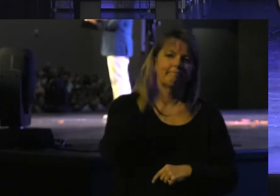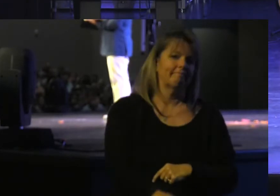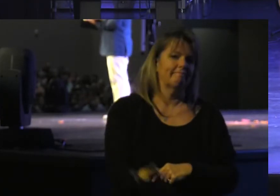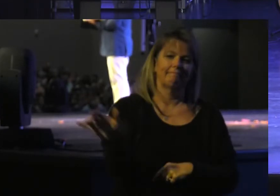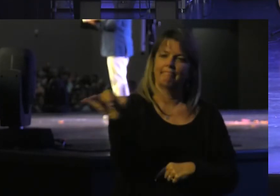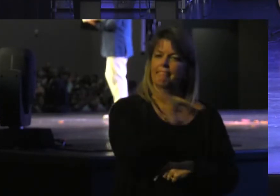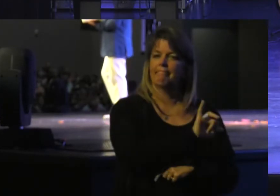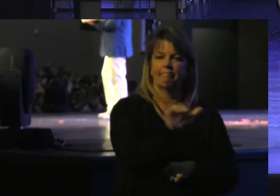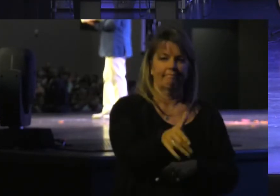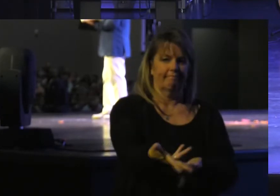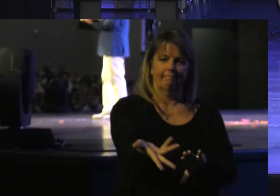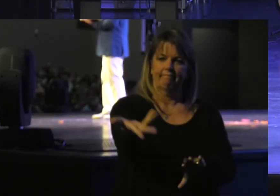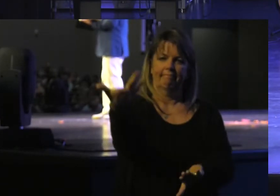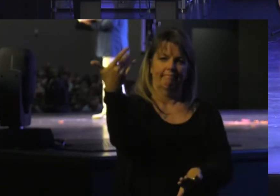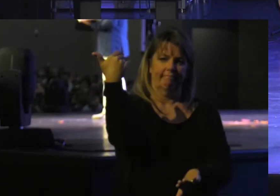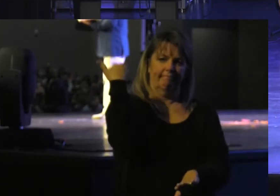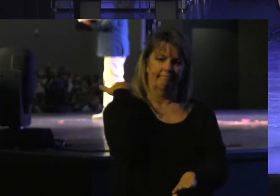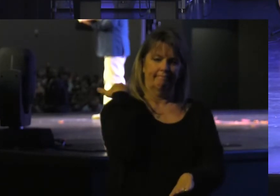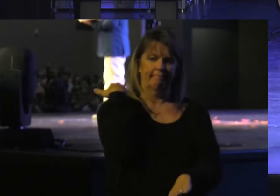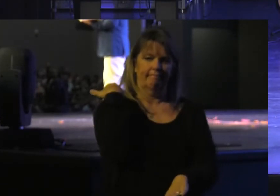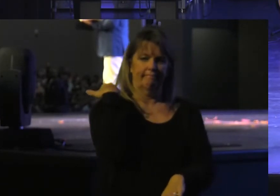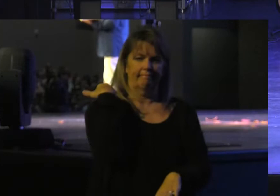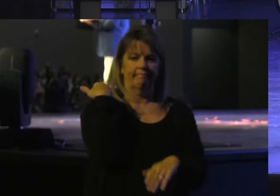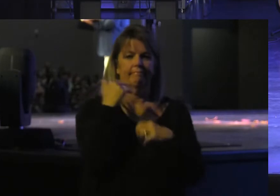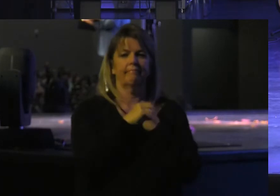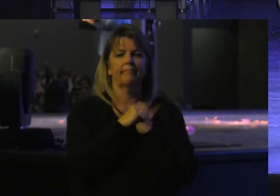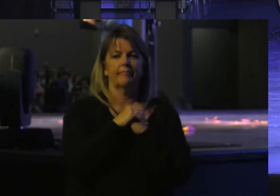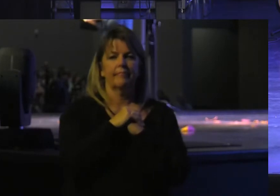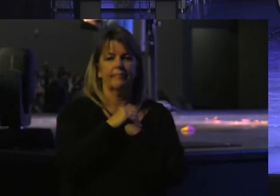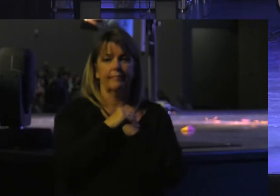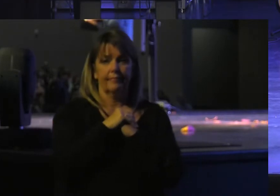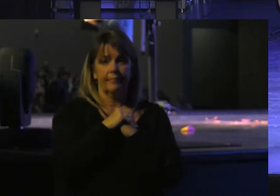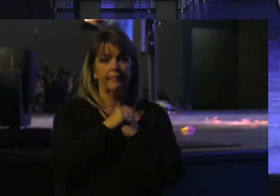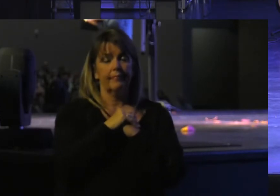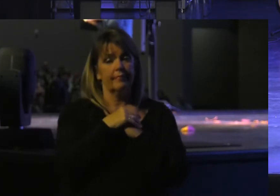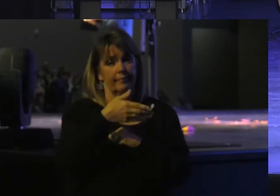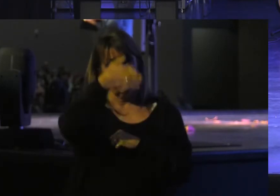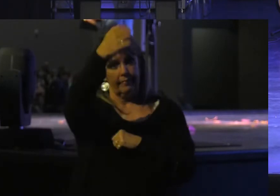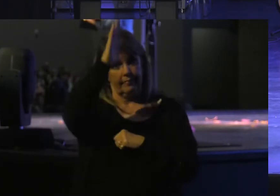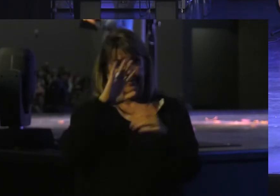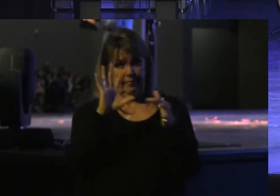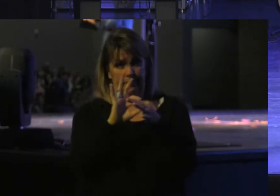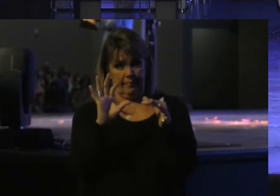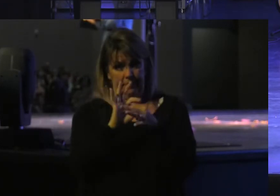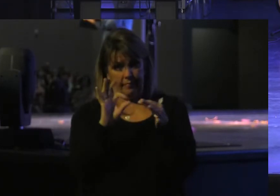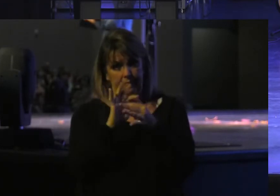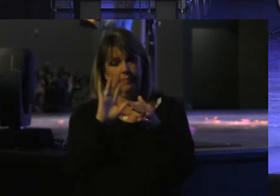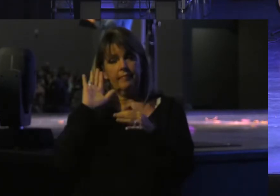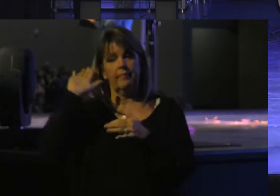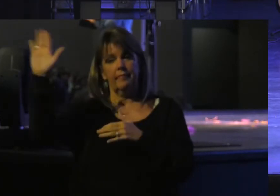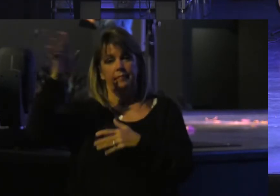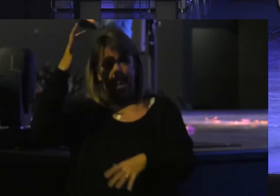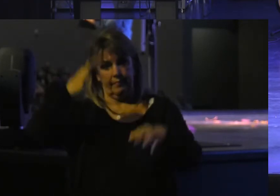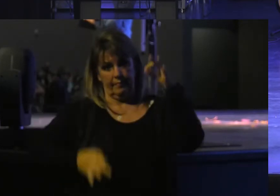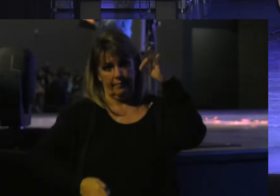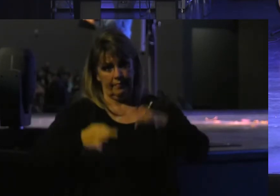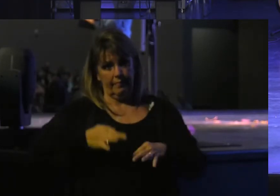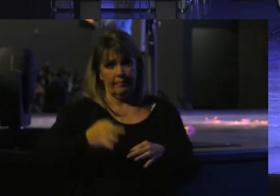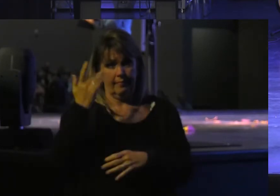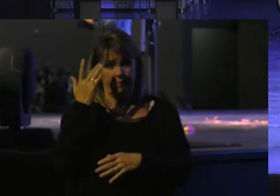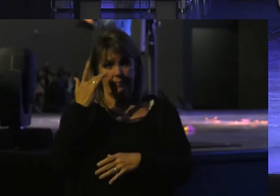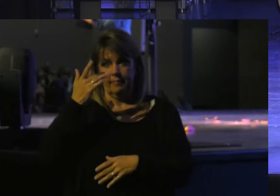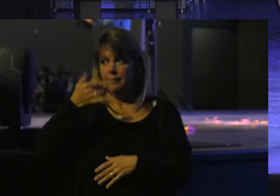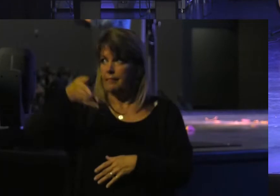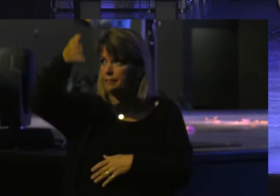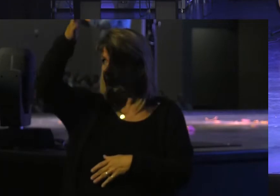restored To what It was A few Moments Ago And this Is what God says About his Judgment Because he